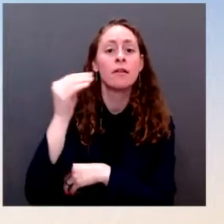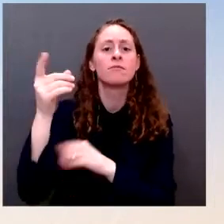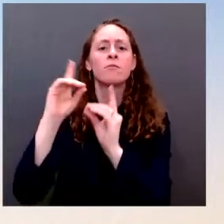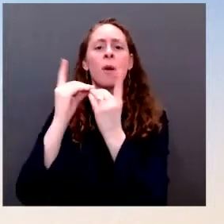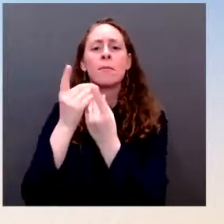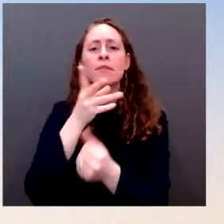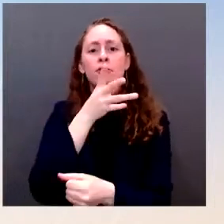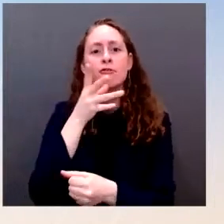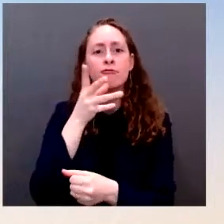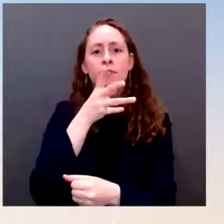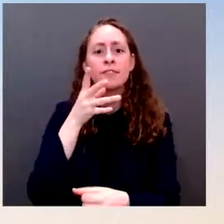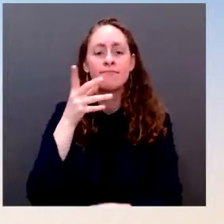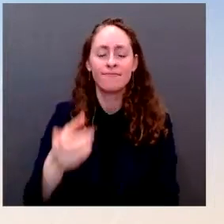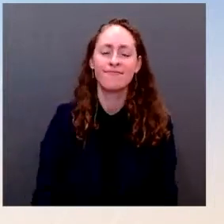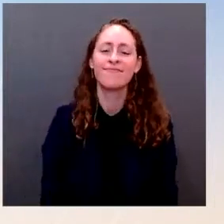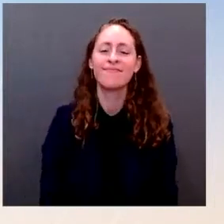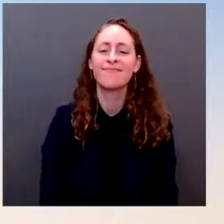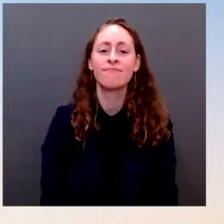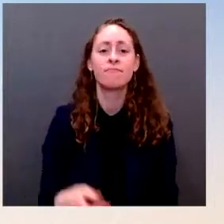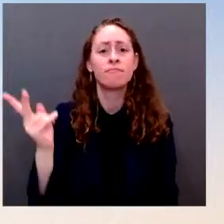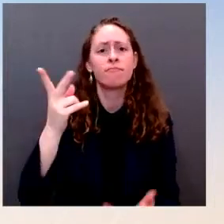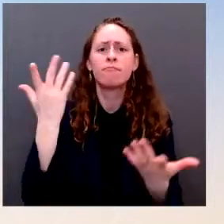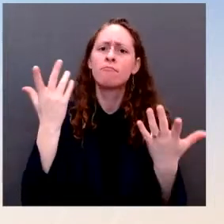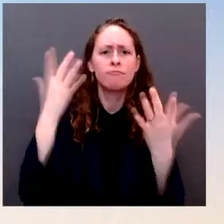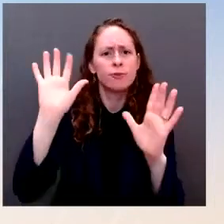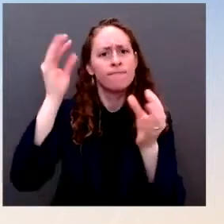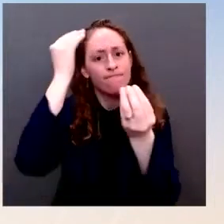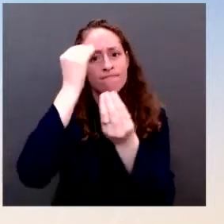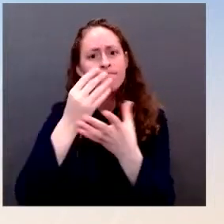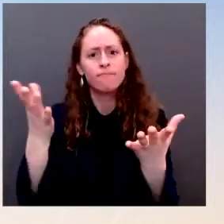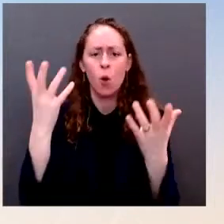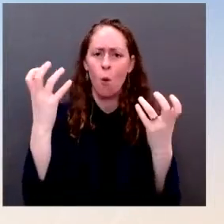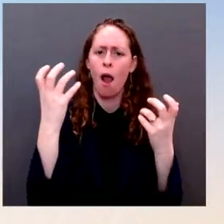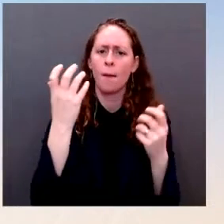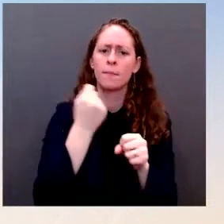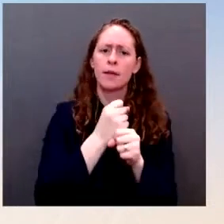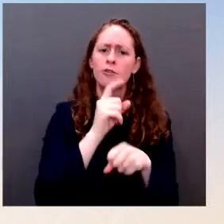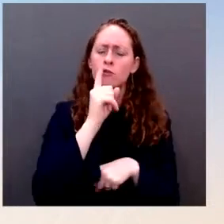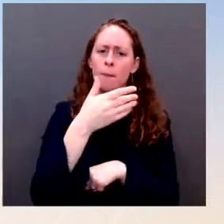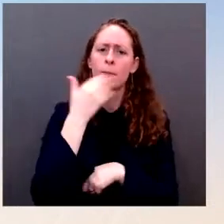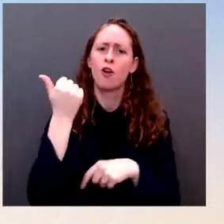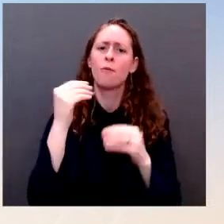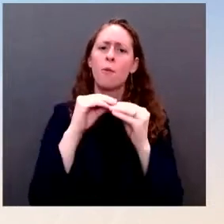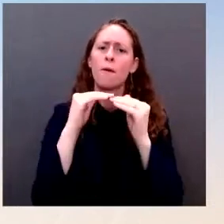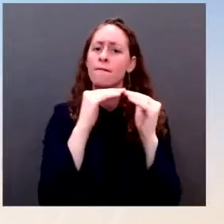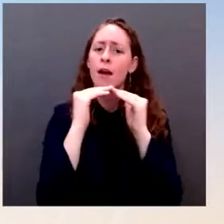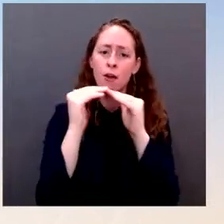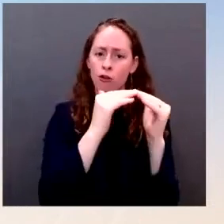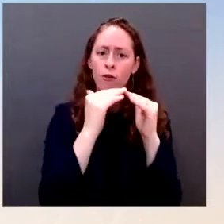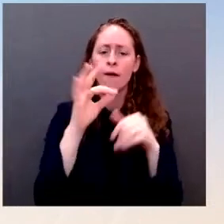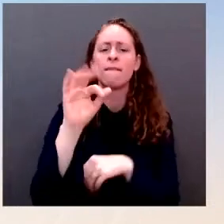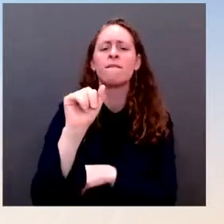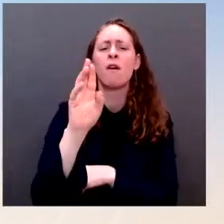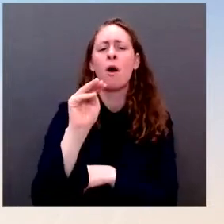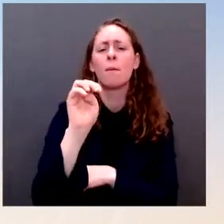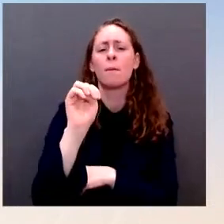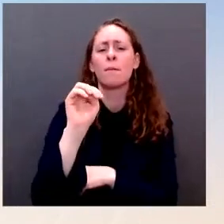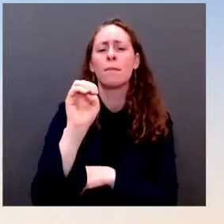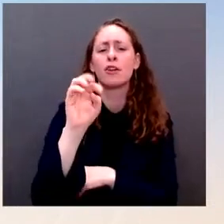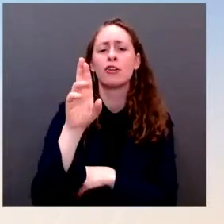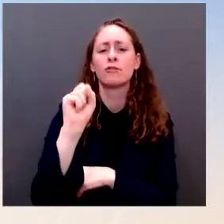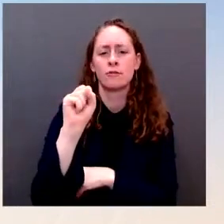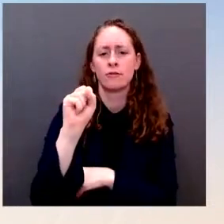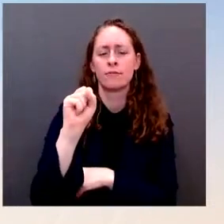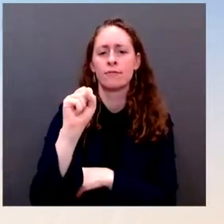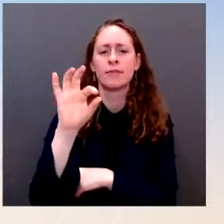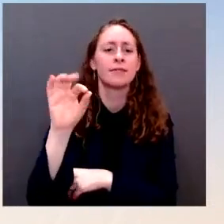online tool that gives farmers and ranchers a one-stop shop for reporting potentially illegal practices in agricultural markets. As